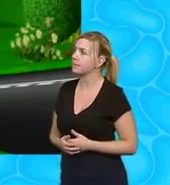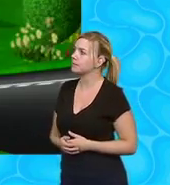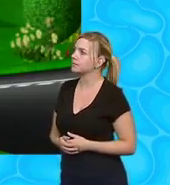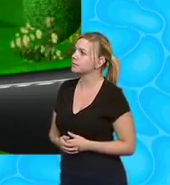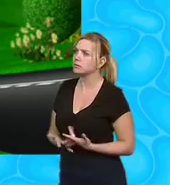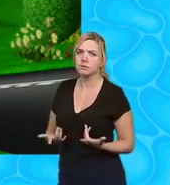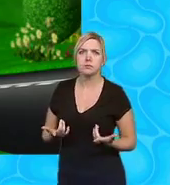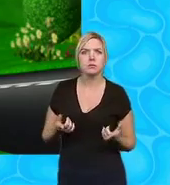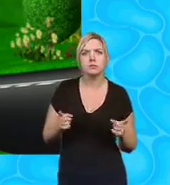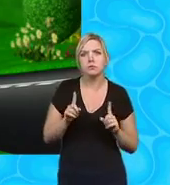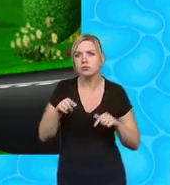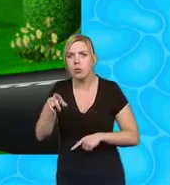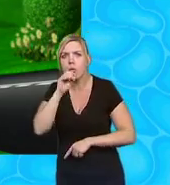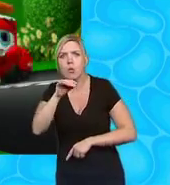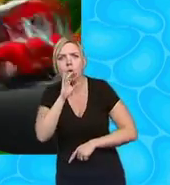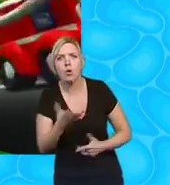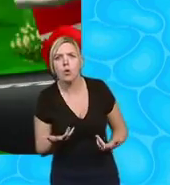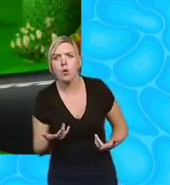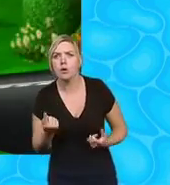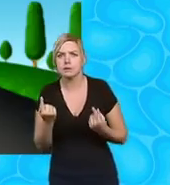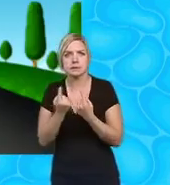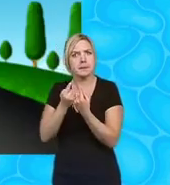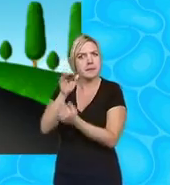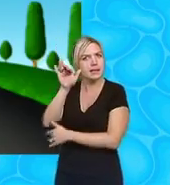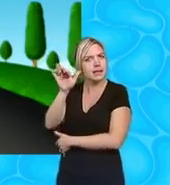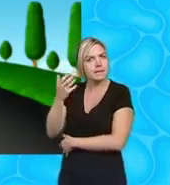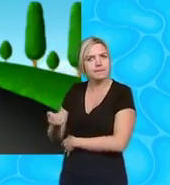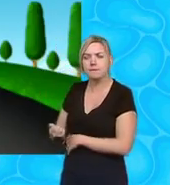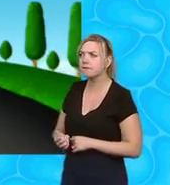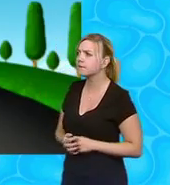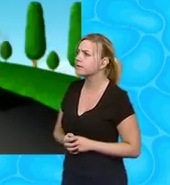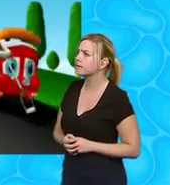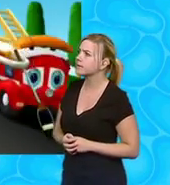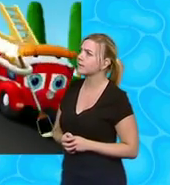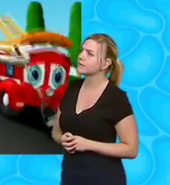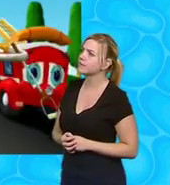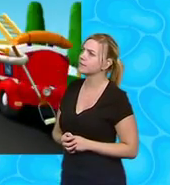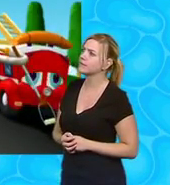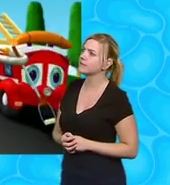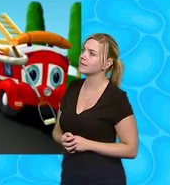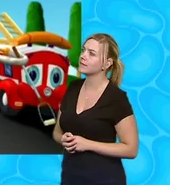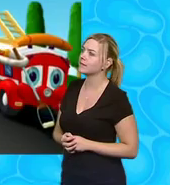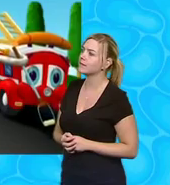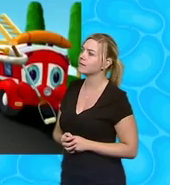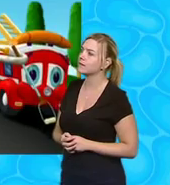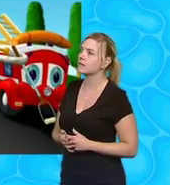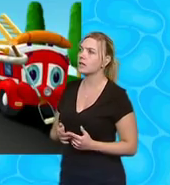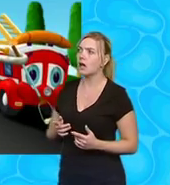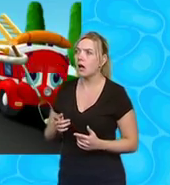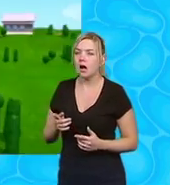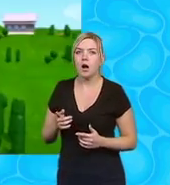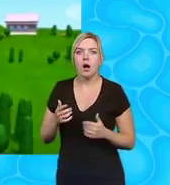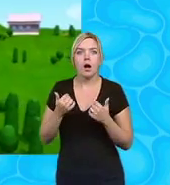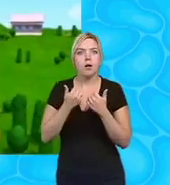what's wrong with Scout must be something up there I don't believe